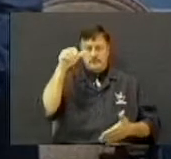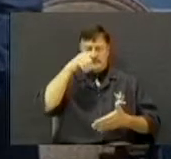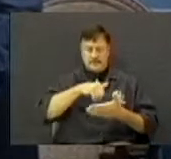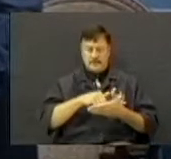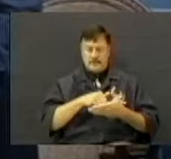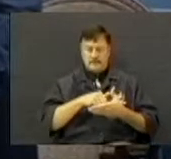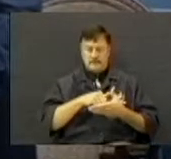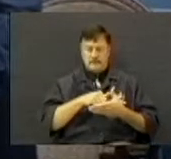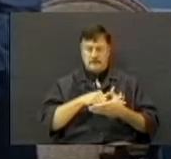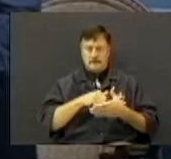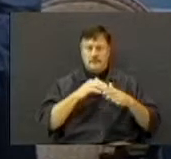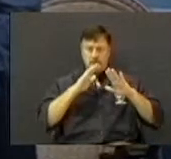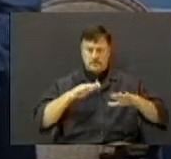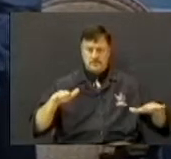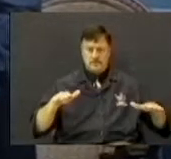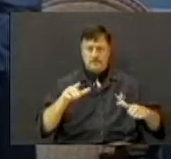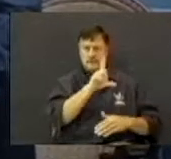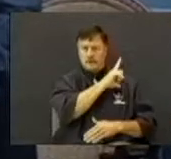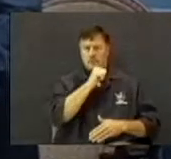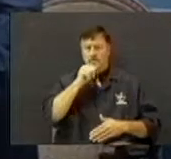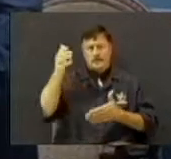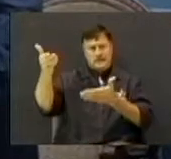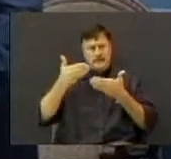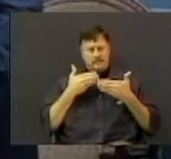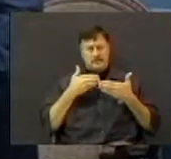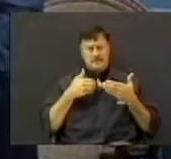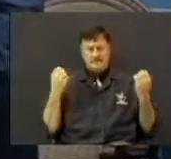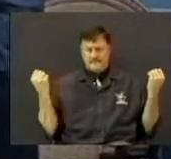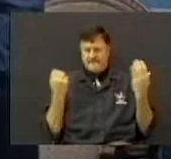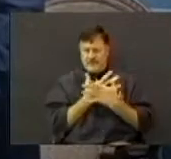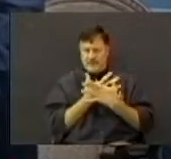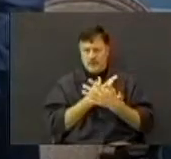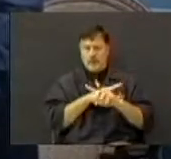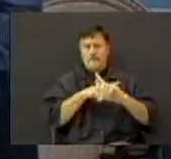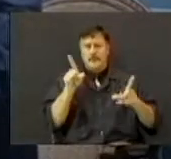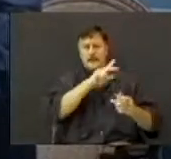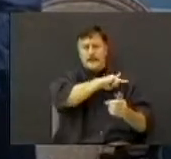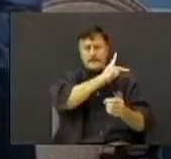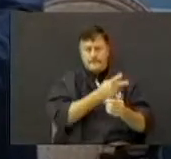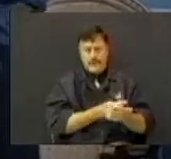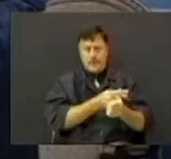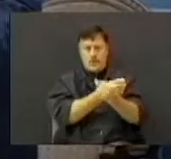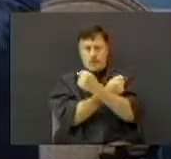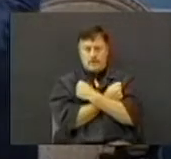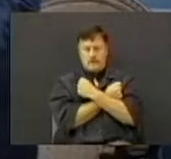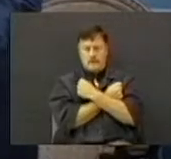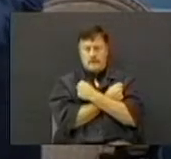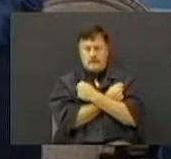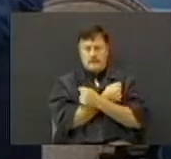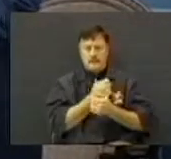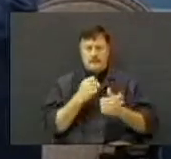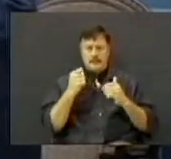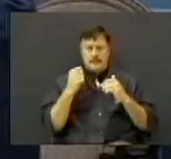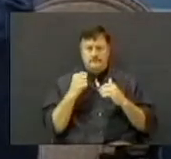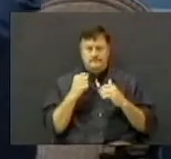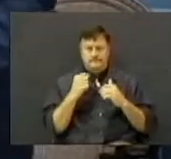us the spirit of fear, but of power and of love and of salmine.